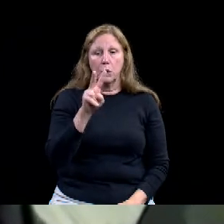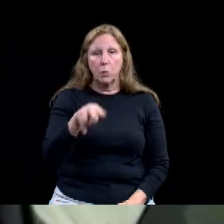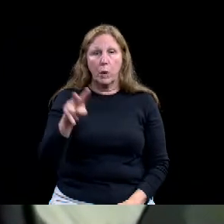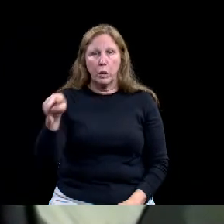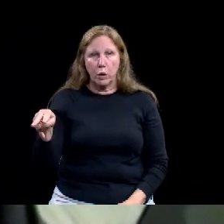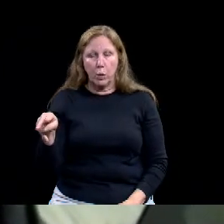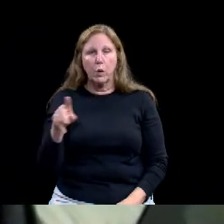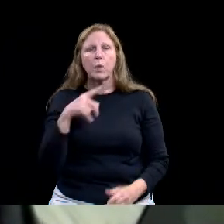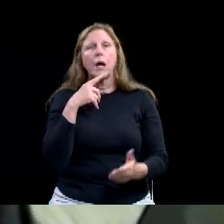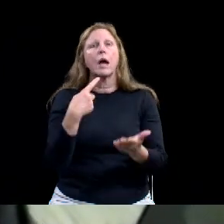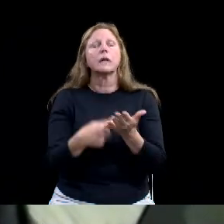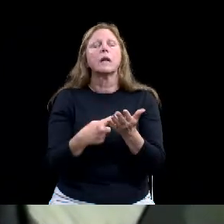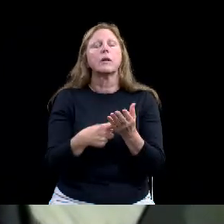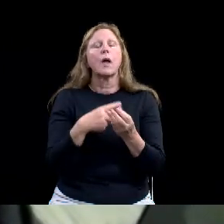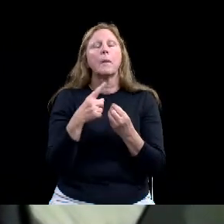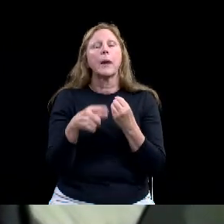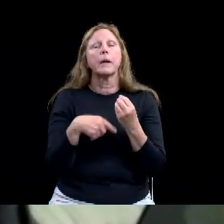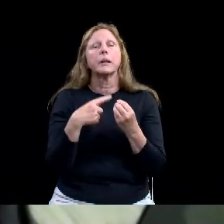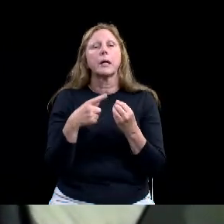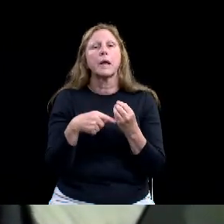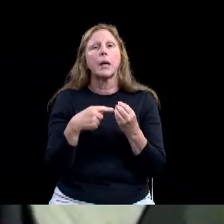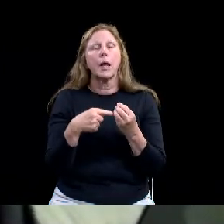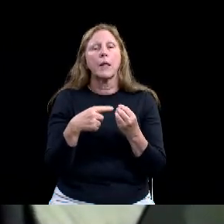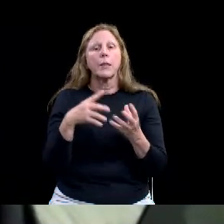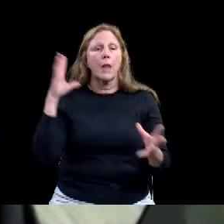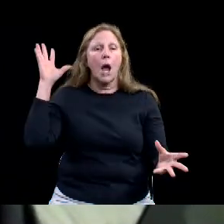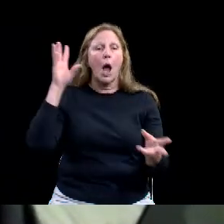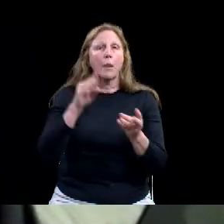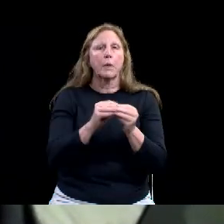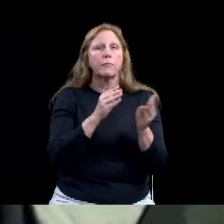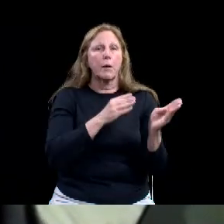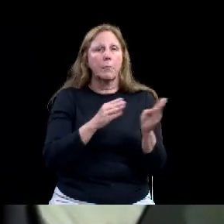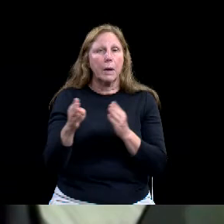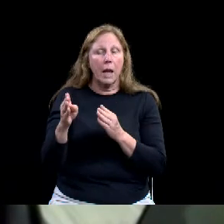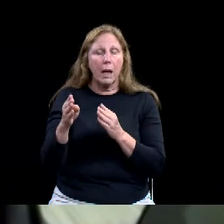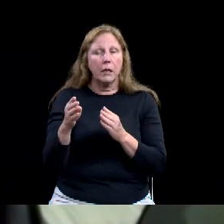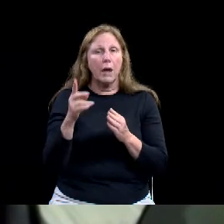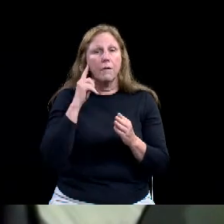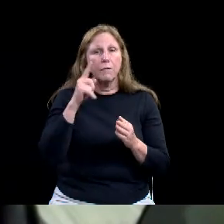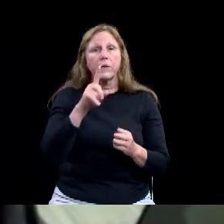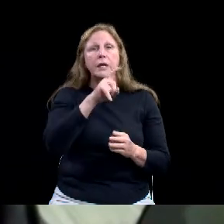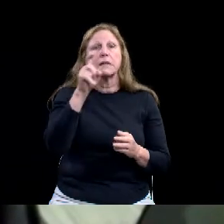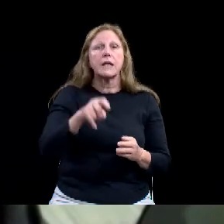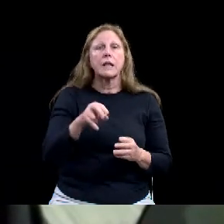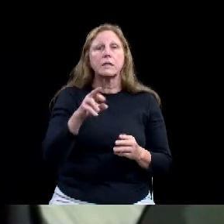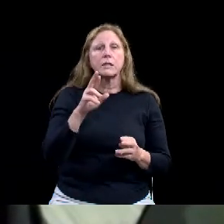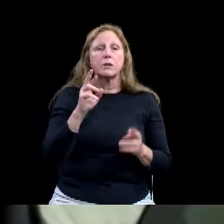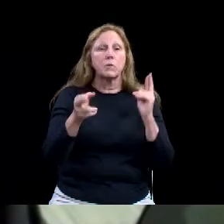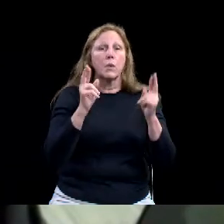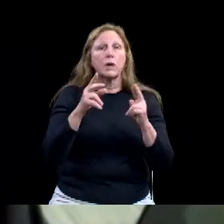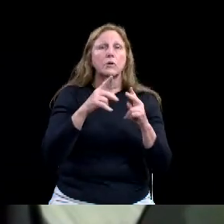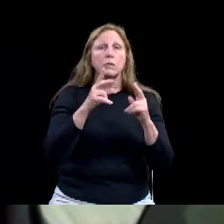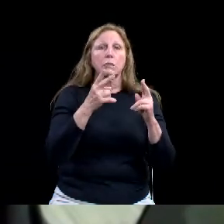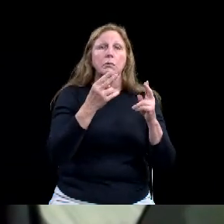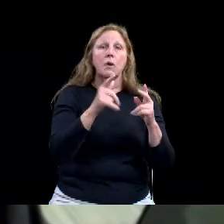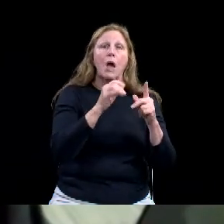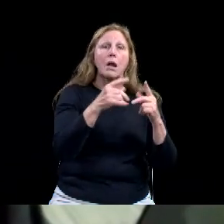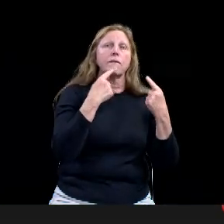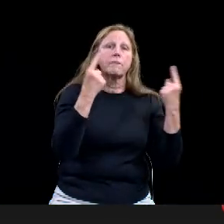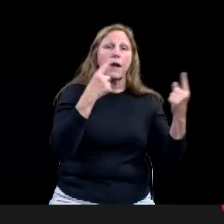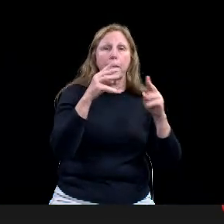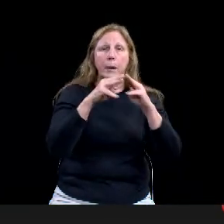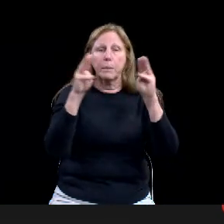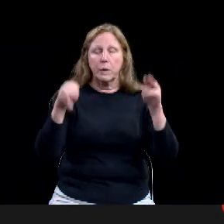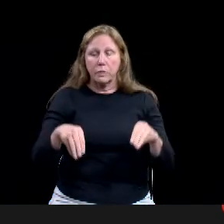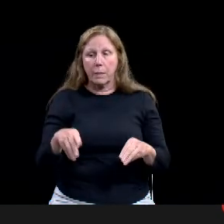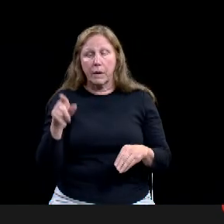fame and museum. We'll be joined by, uh, our esteemed director Byron Johnson, as well as Matthew